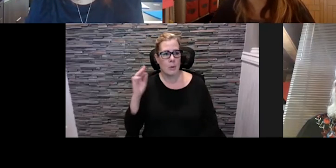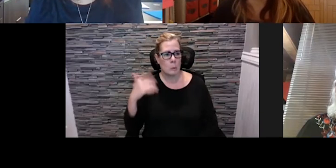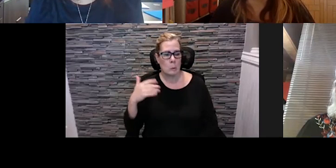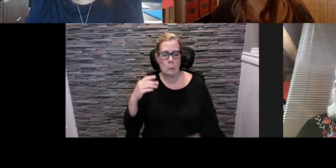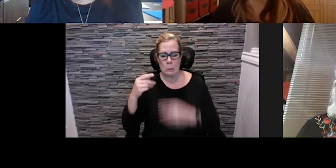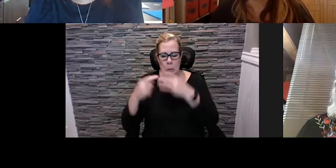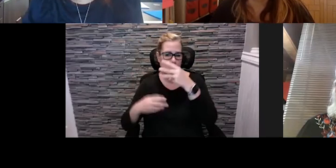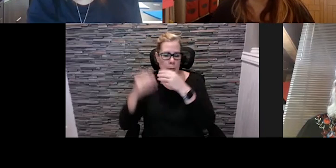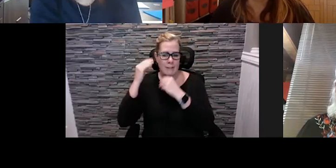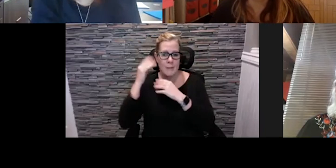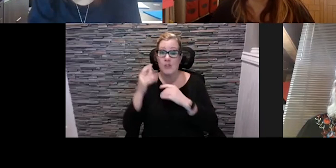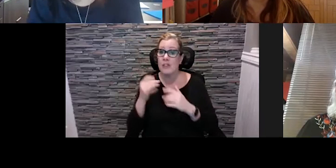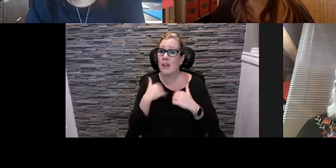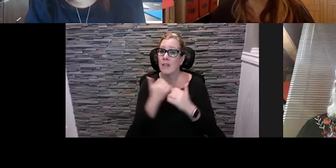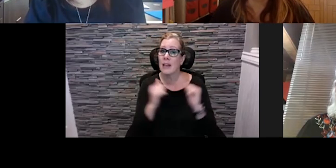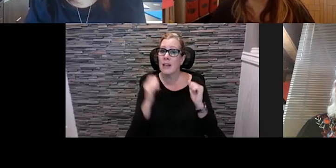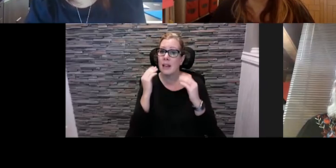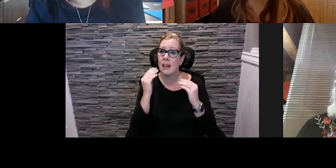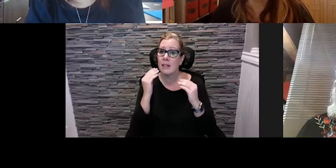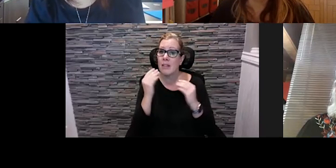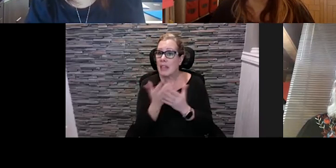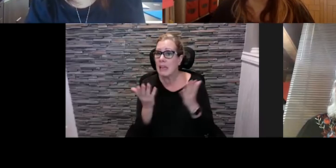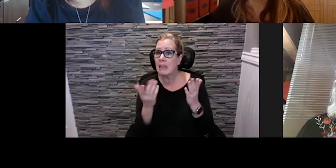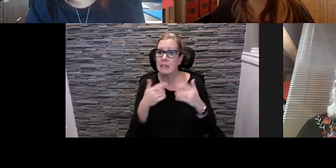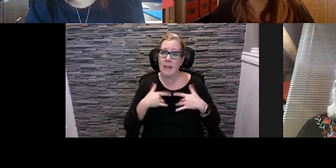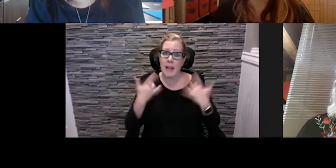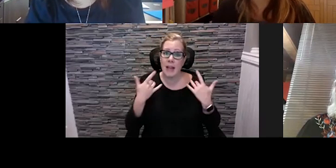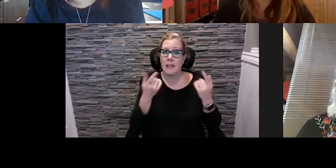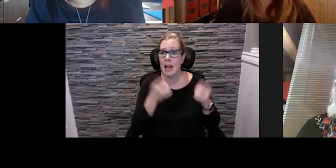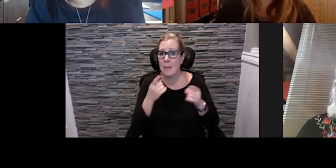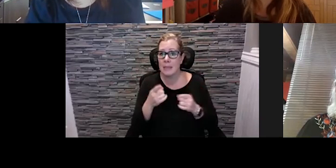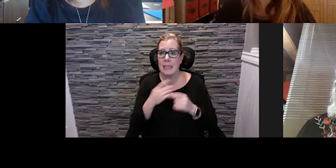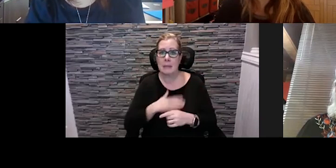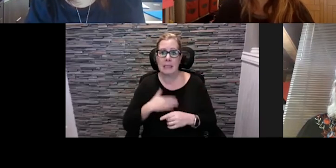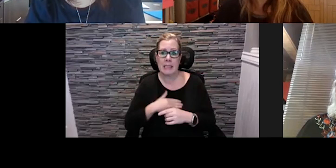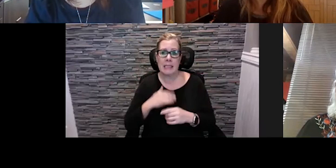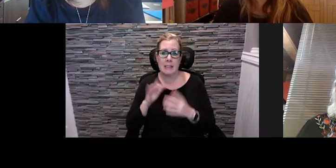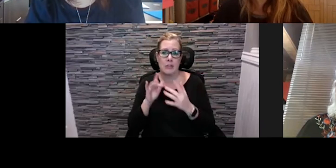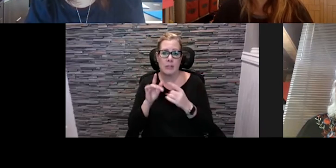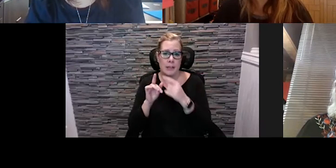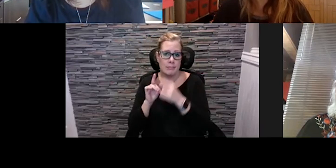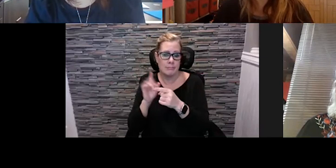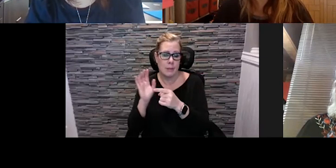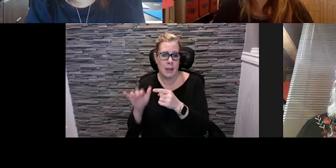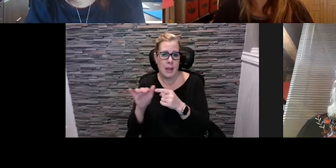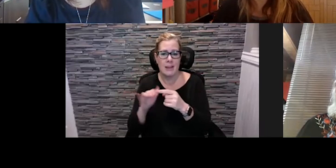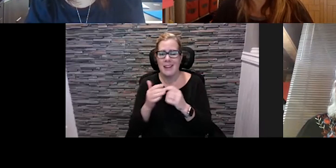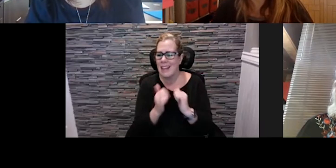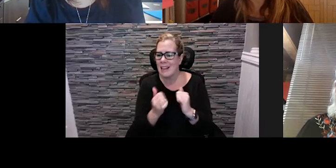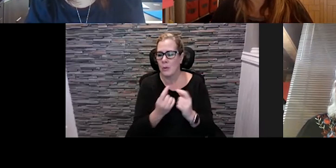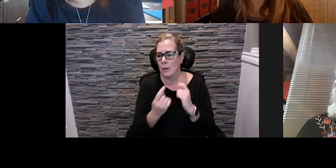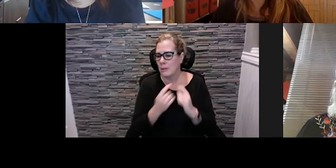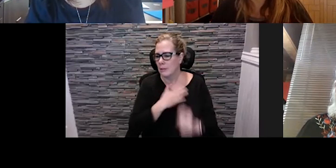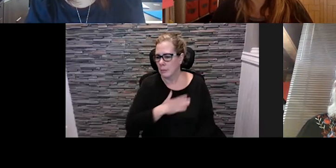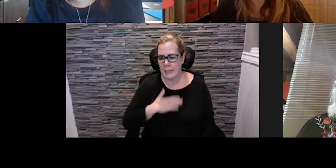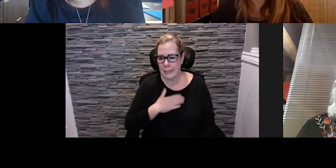if you have something happening please submit it there also my contact is there so you can always contact me with uh any specific questions that you have